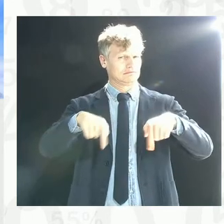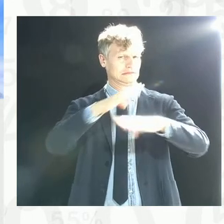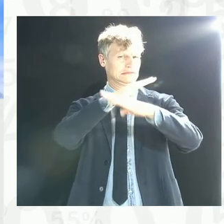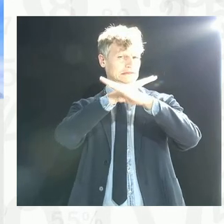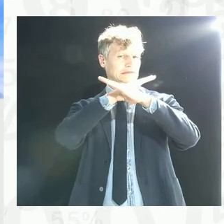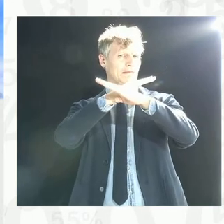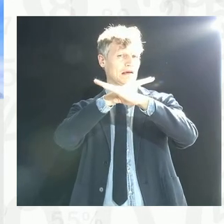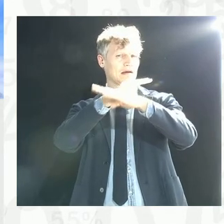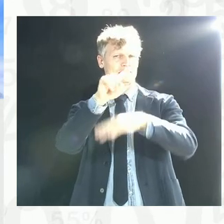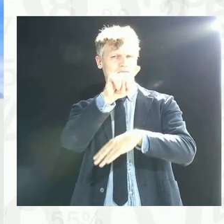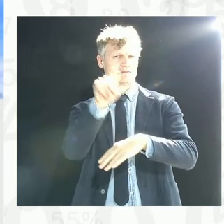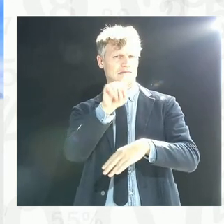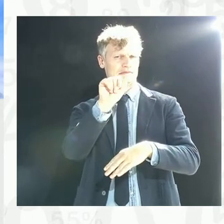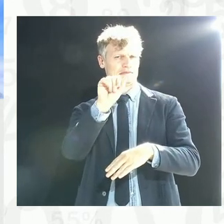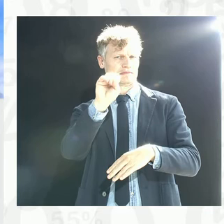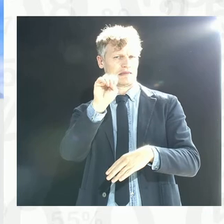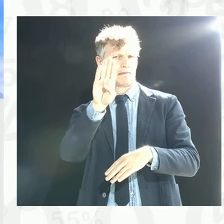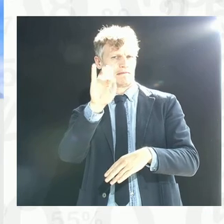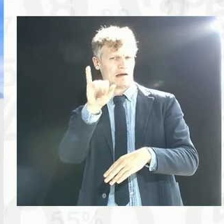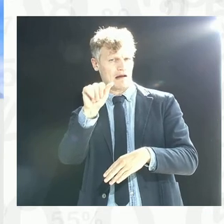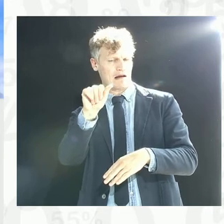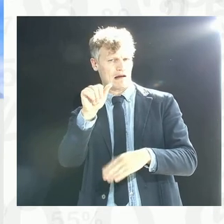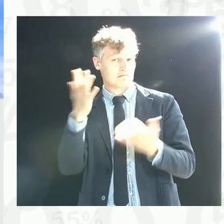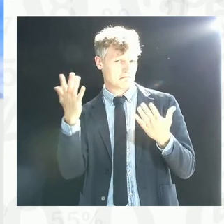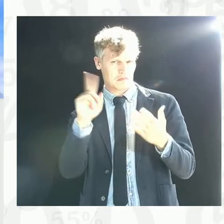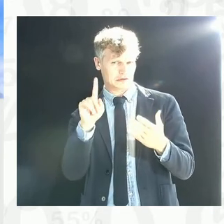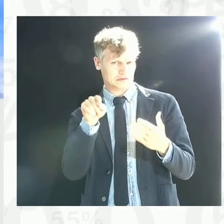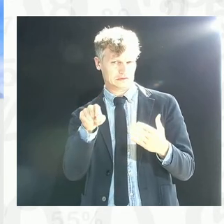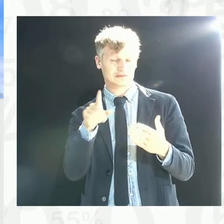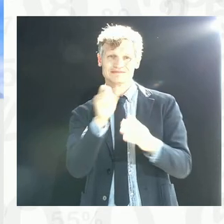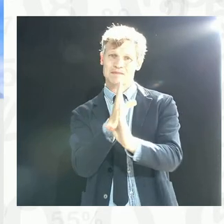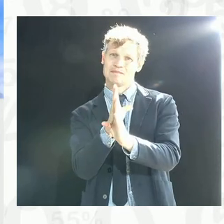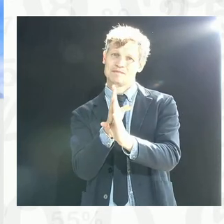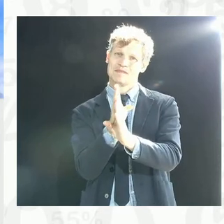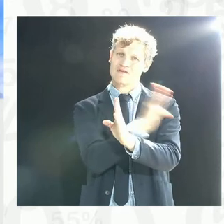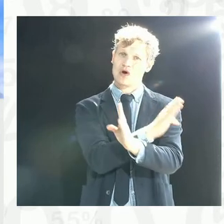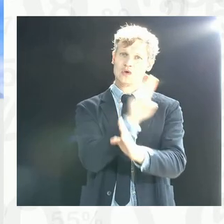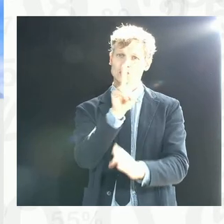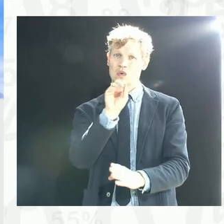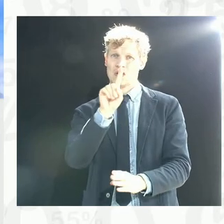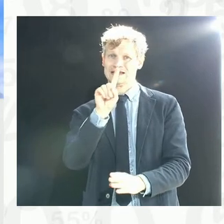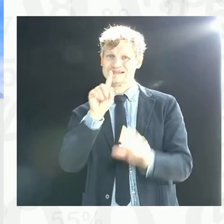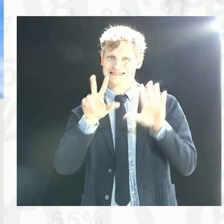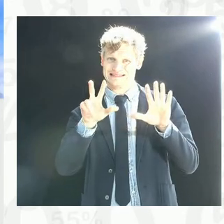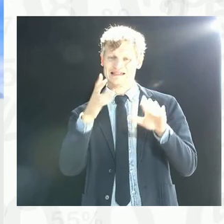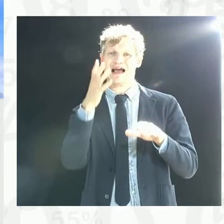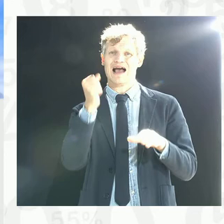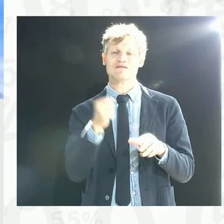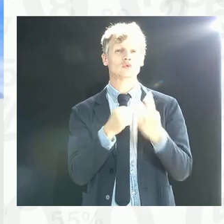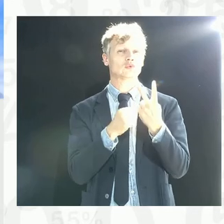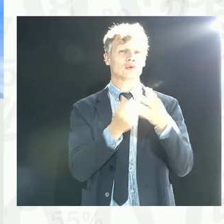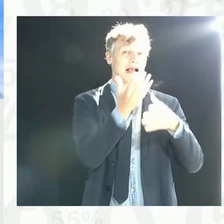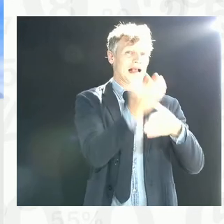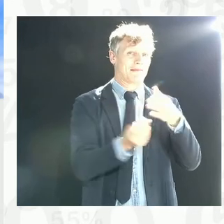2018, we had two acts that governed the collection and dissemination of data. That was the Census